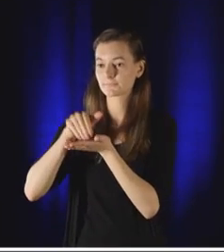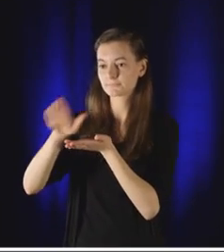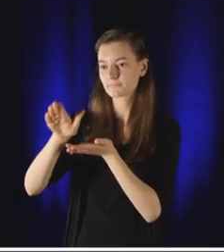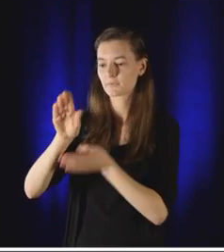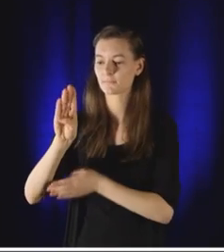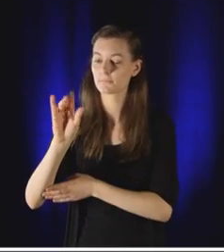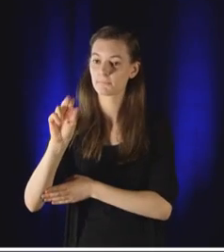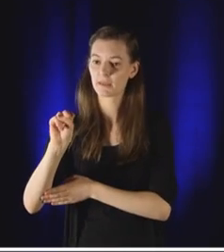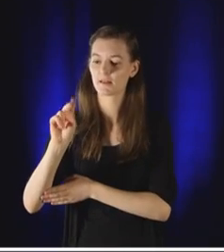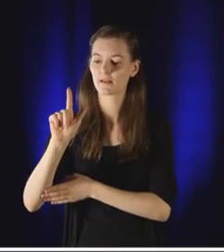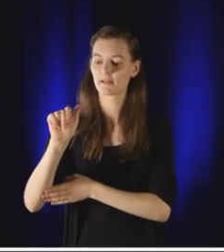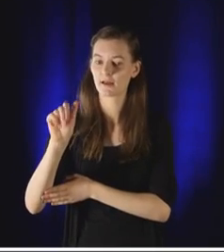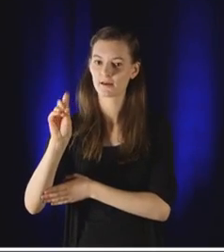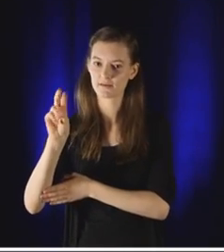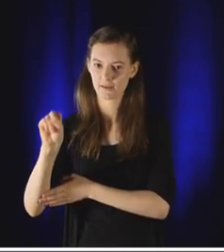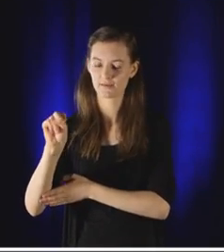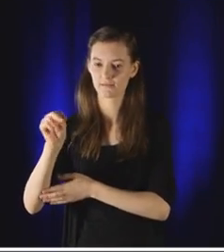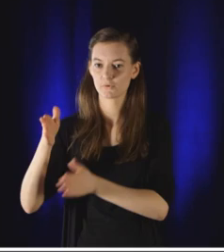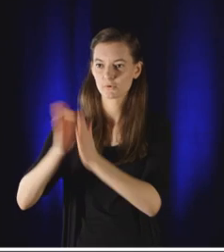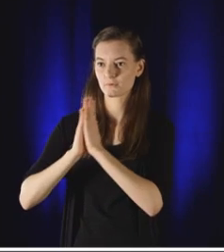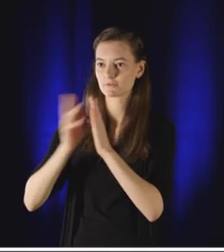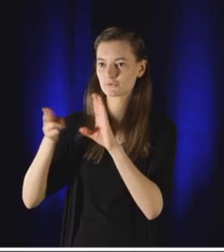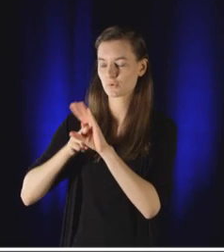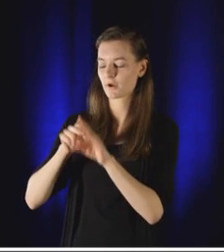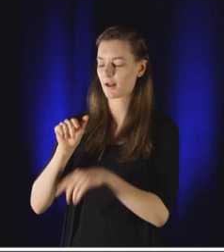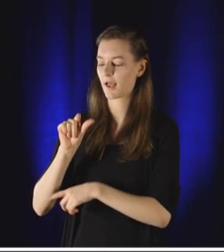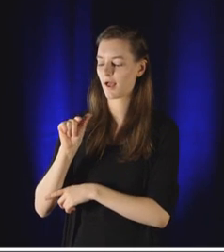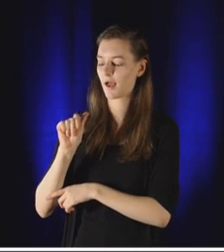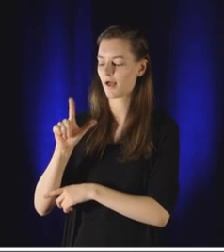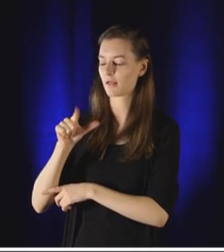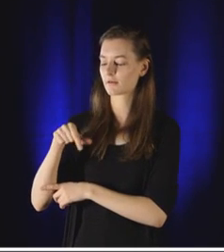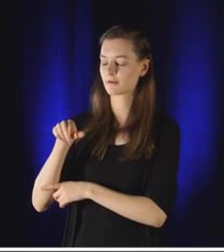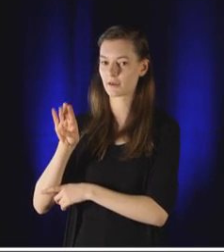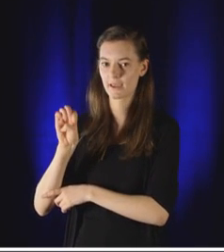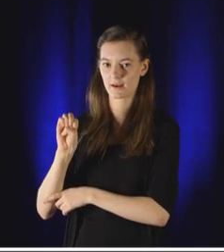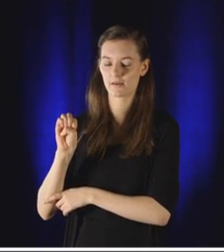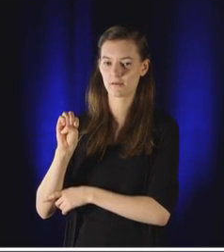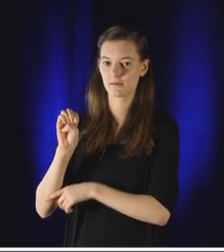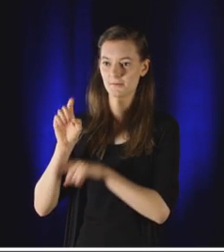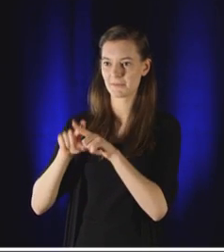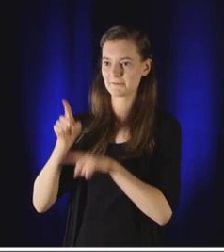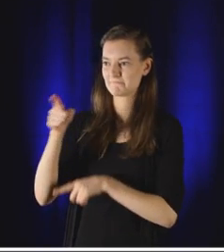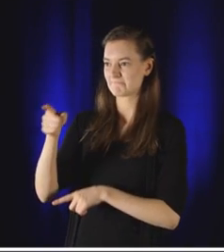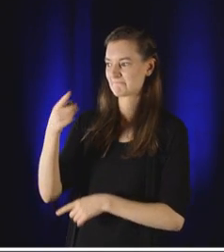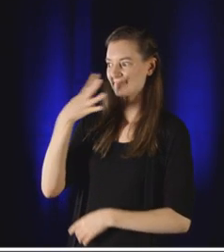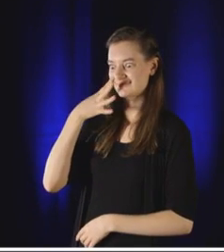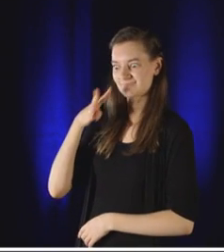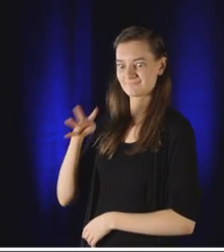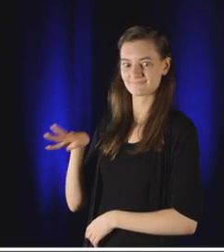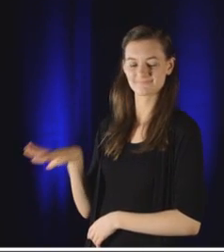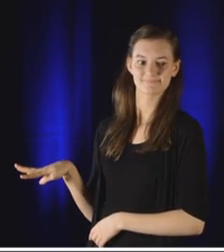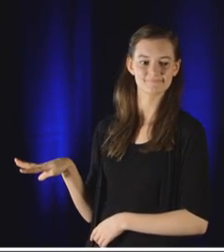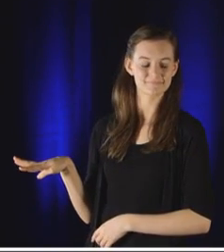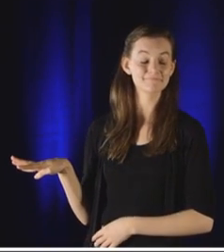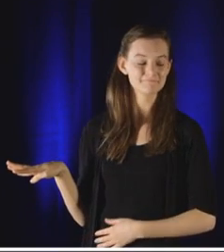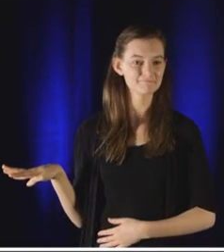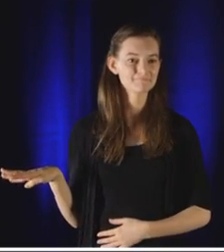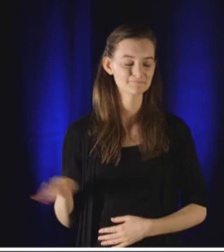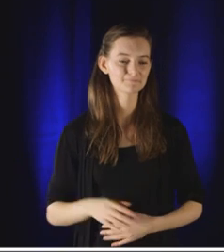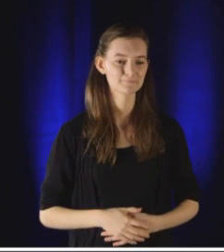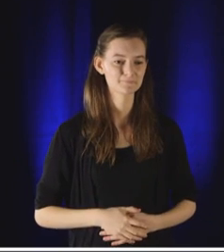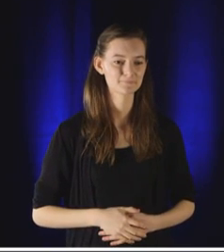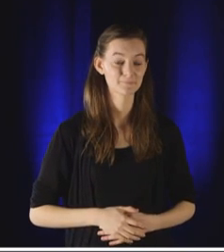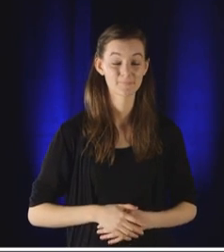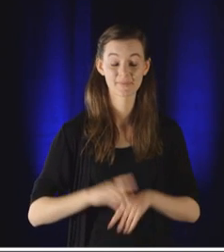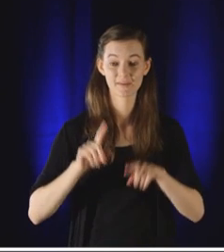bin Laden for years, asking to join al-Qaeda, but bin Laden was like, this guy is way too violent. Let's pretend those